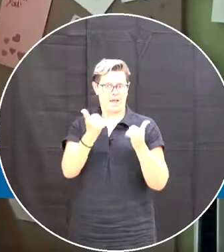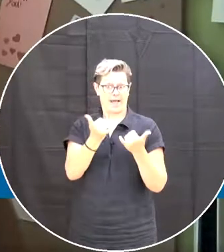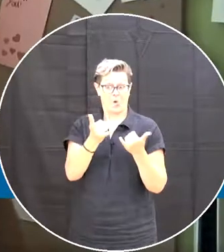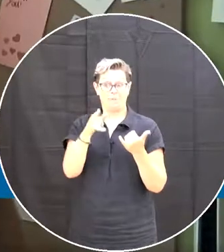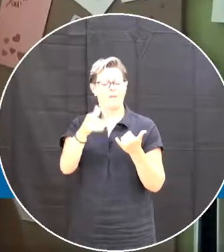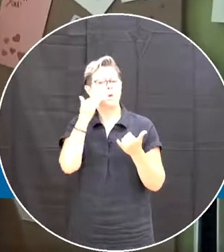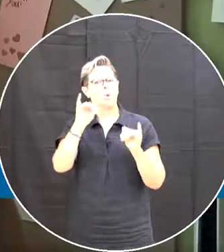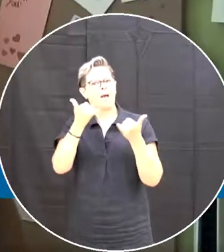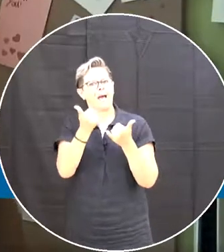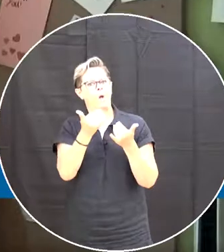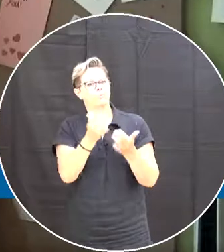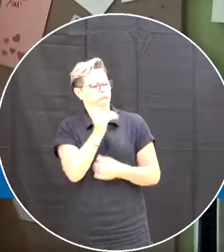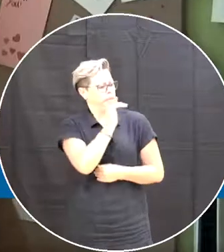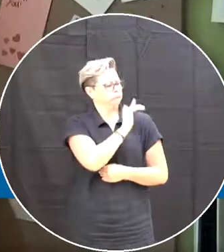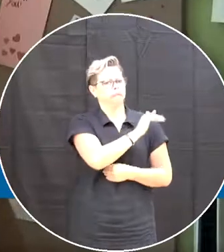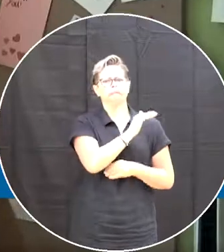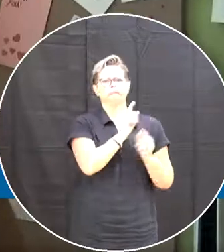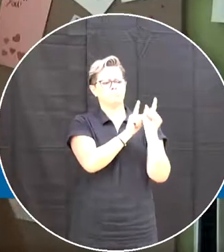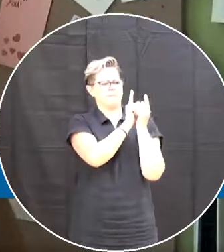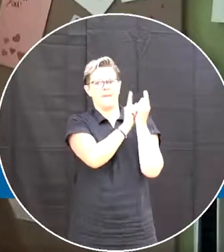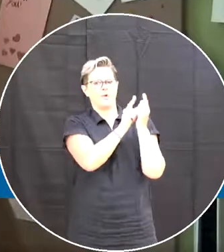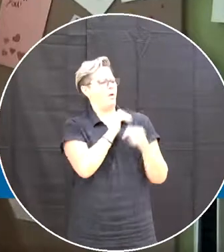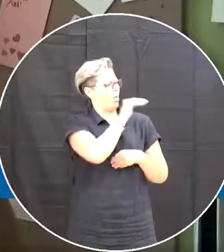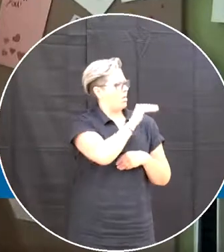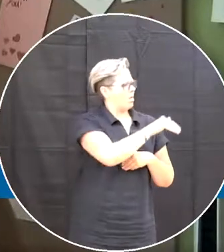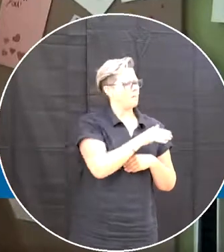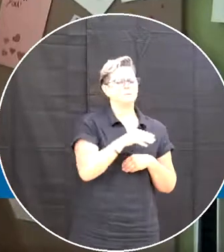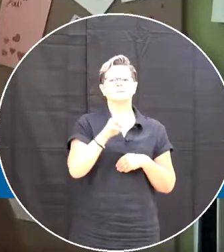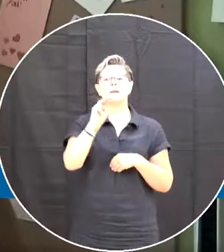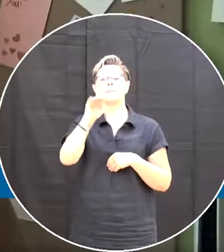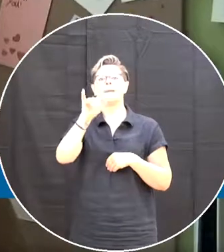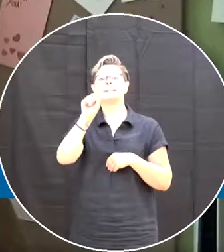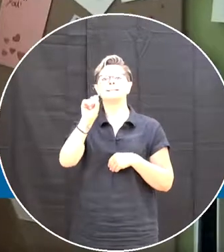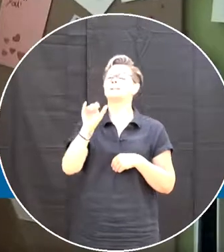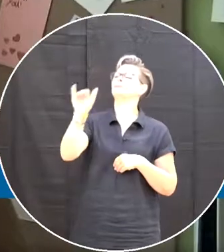to ask a peer Or ask Ms for help And so